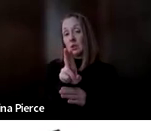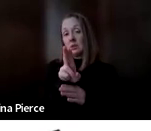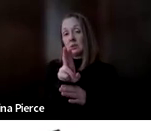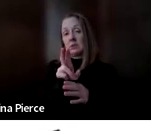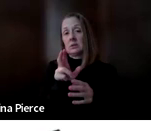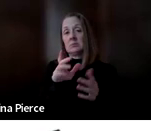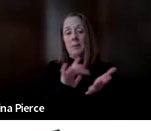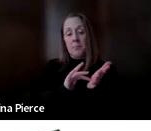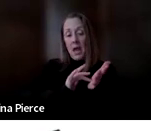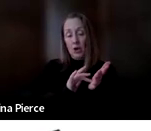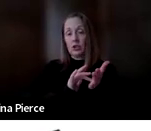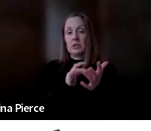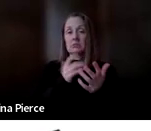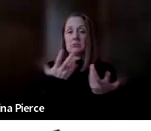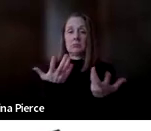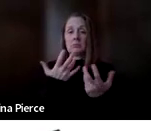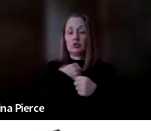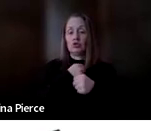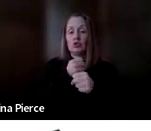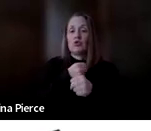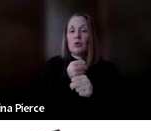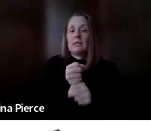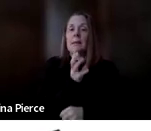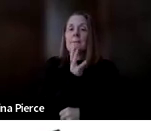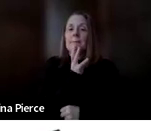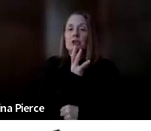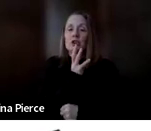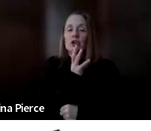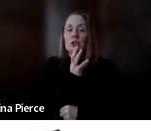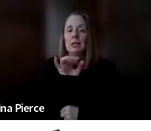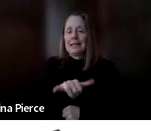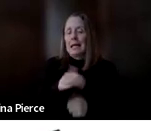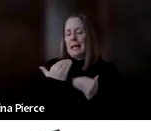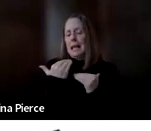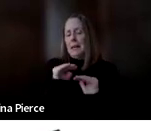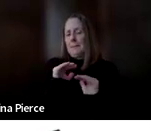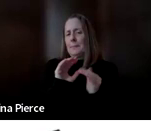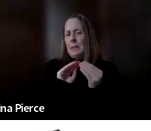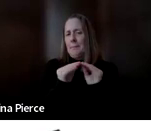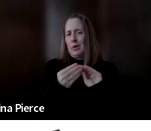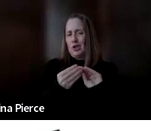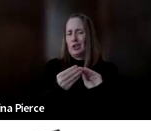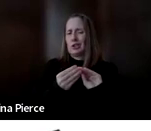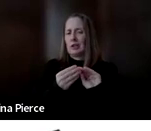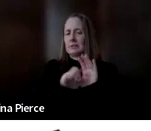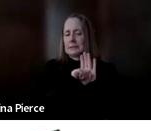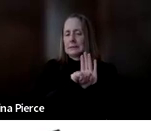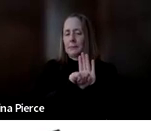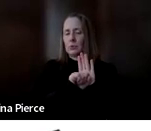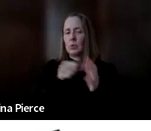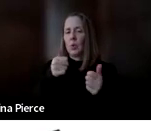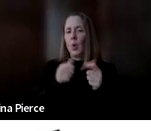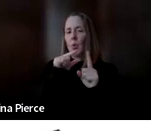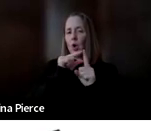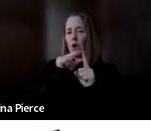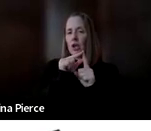produce speech. But that also has like more of a limited number of symbols or words that it